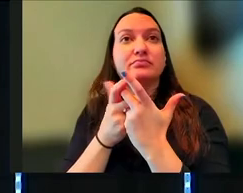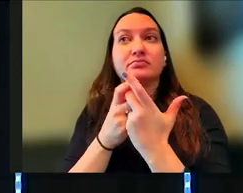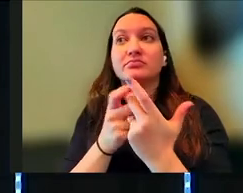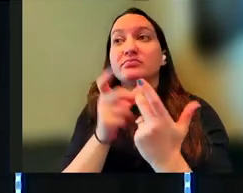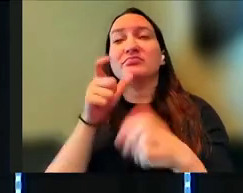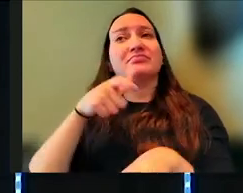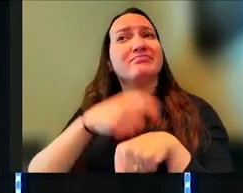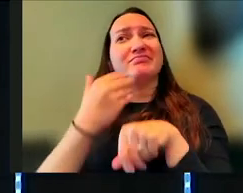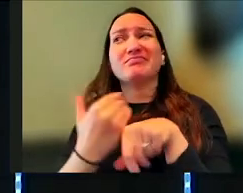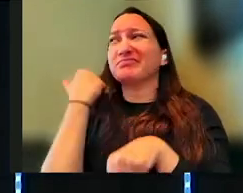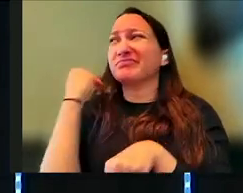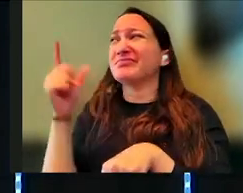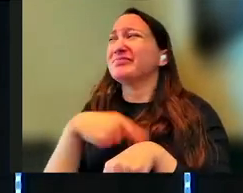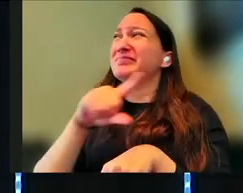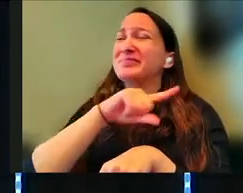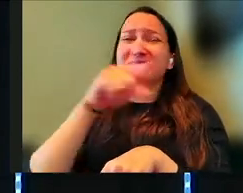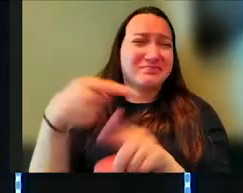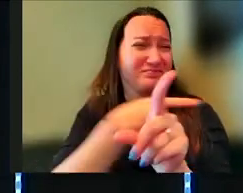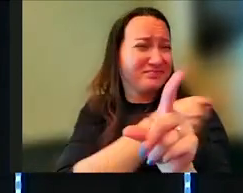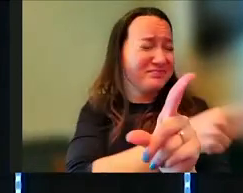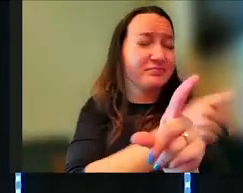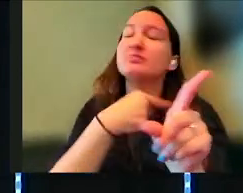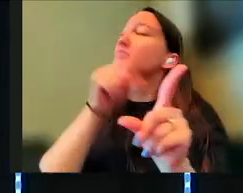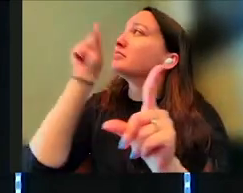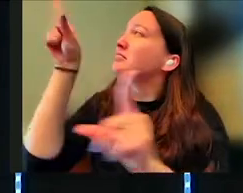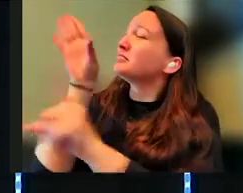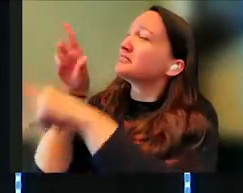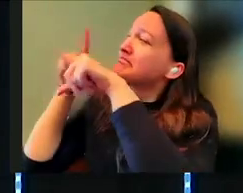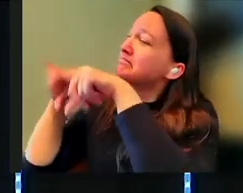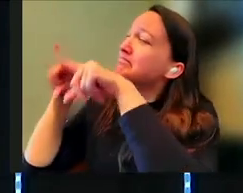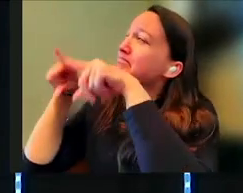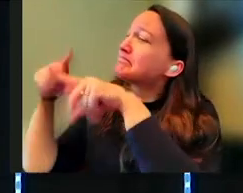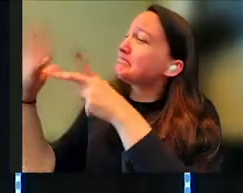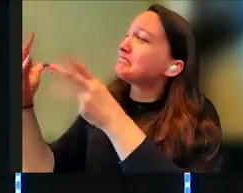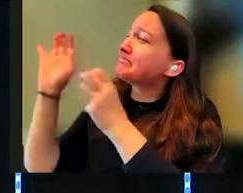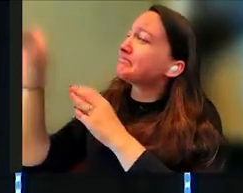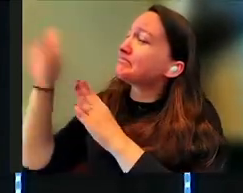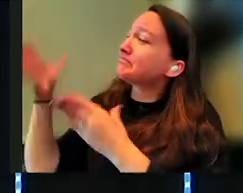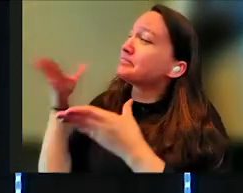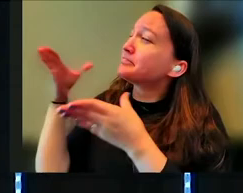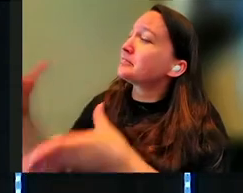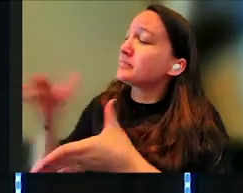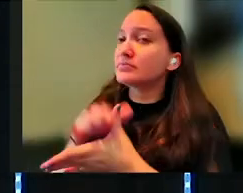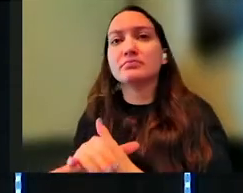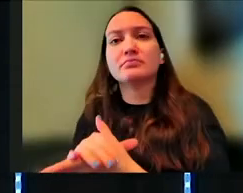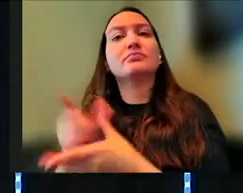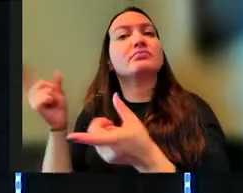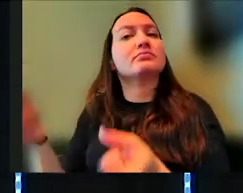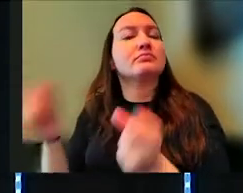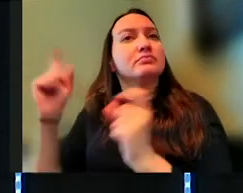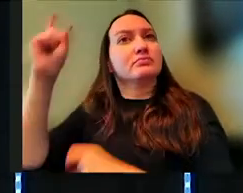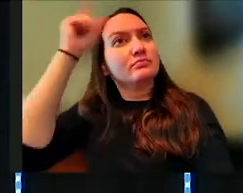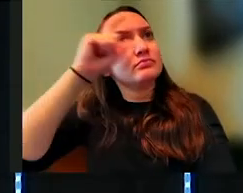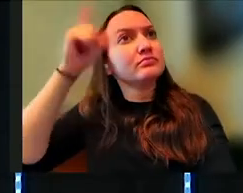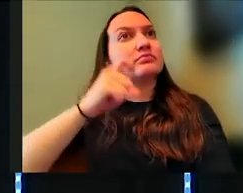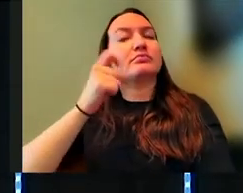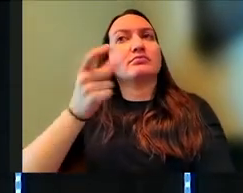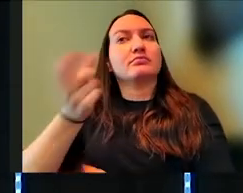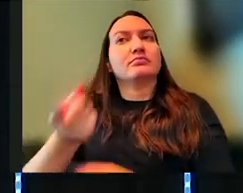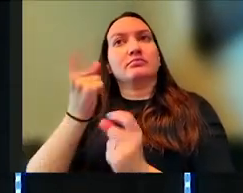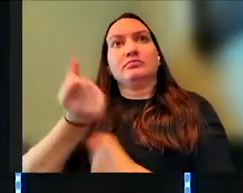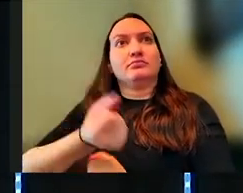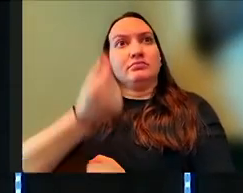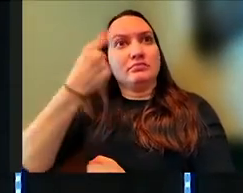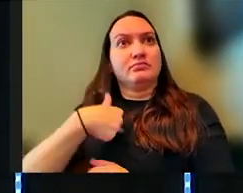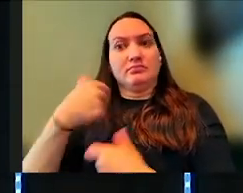time going that way, I'm coming to you, and I want what you have for me. I want your way. Give me wisdom, God. Give me understanding so that I can